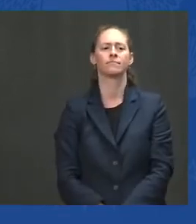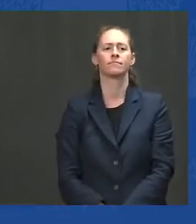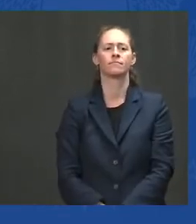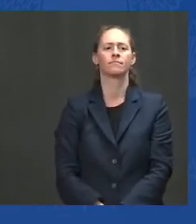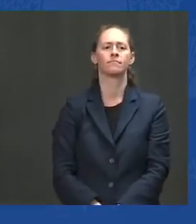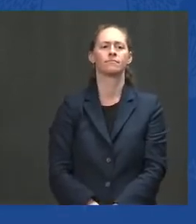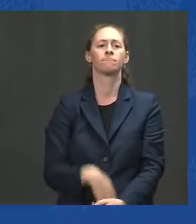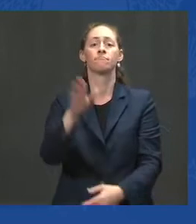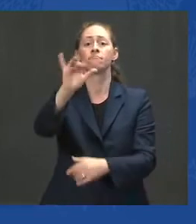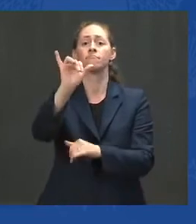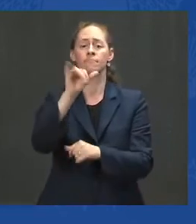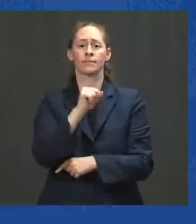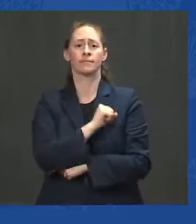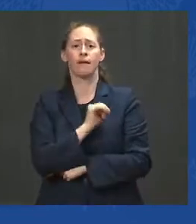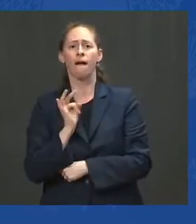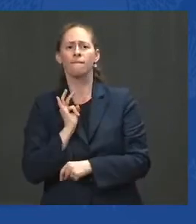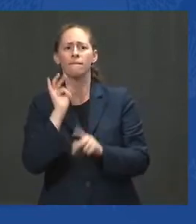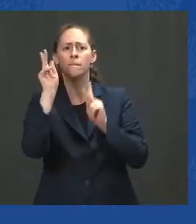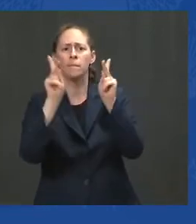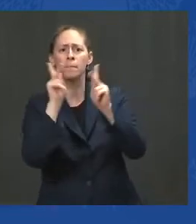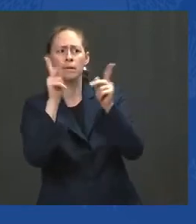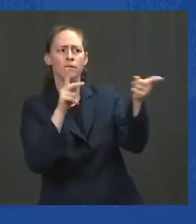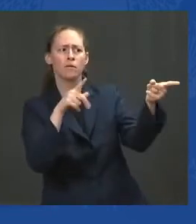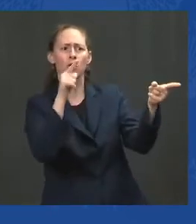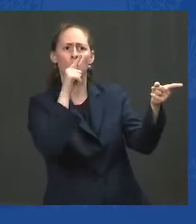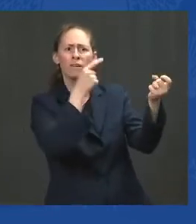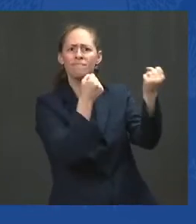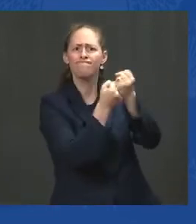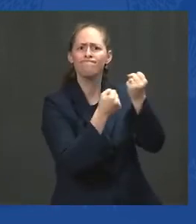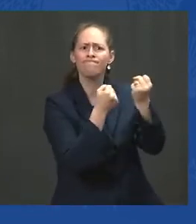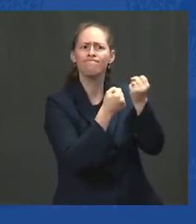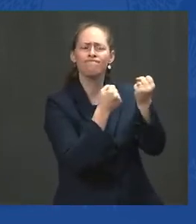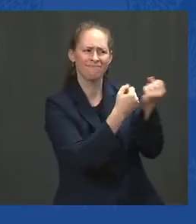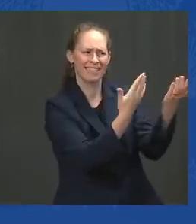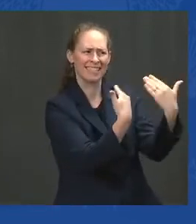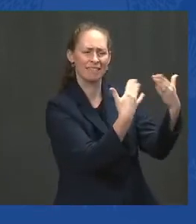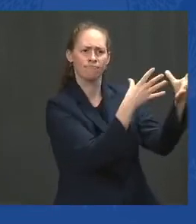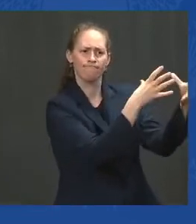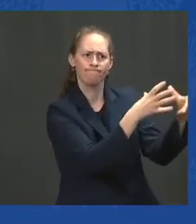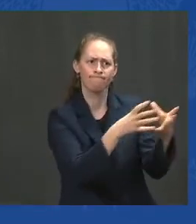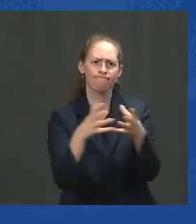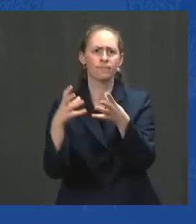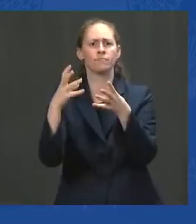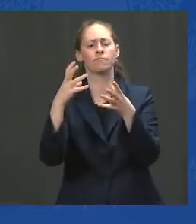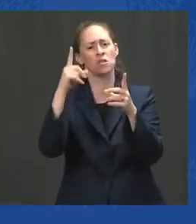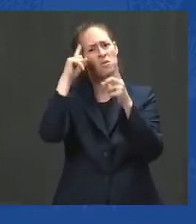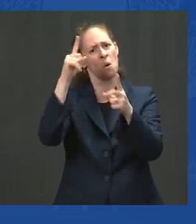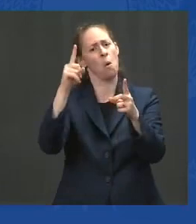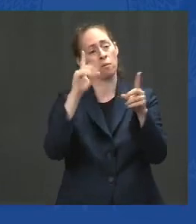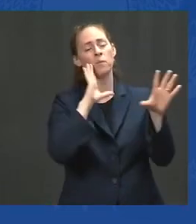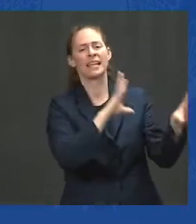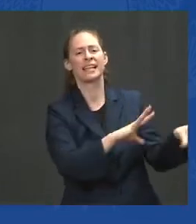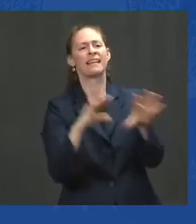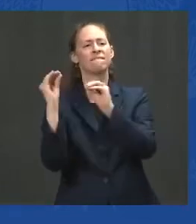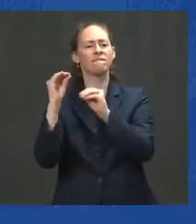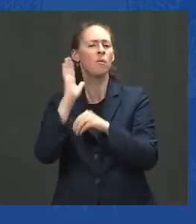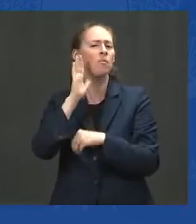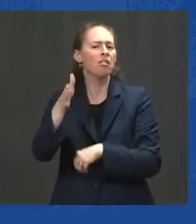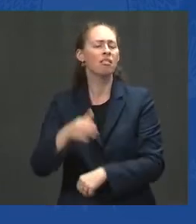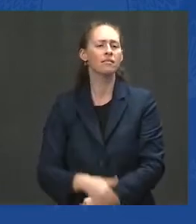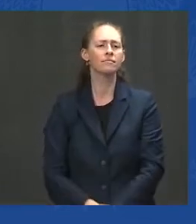still serving in Afghanistan. Operation Allies Refugee, which I announced back in July,